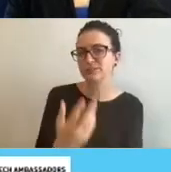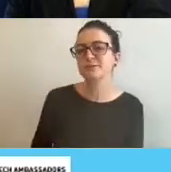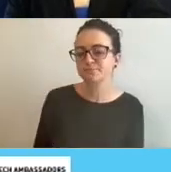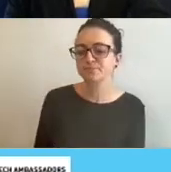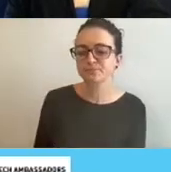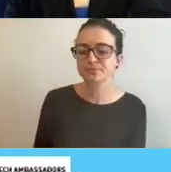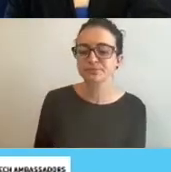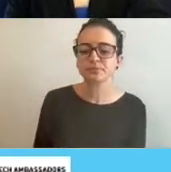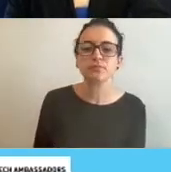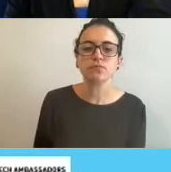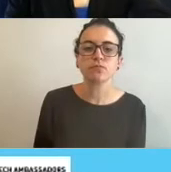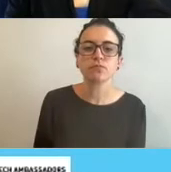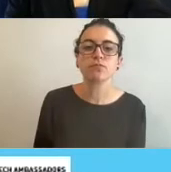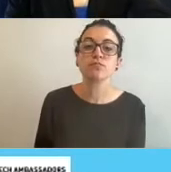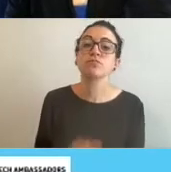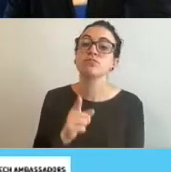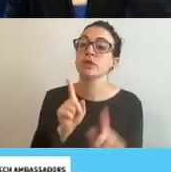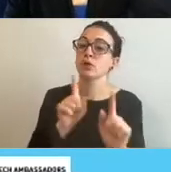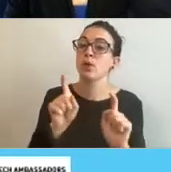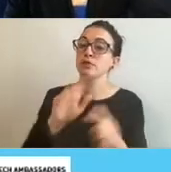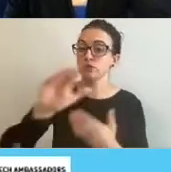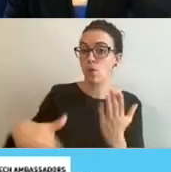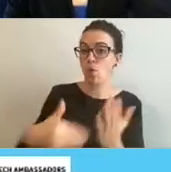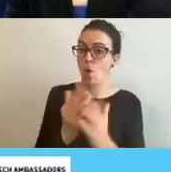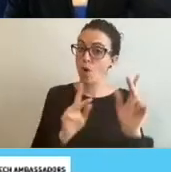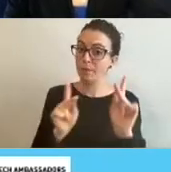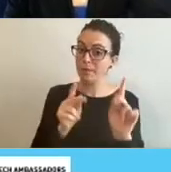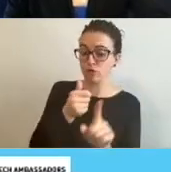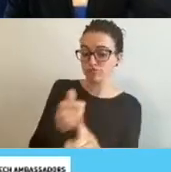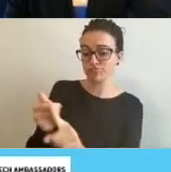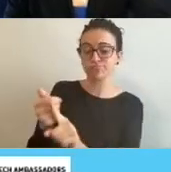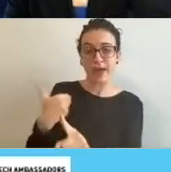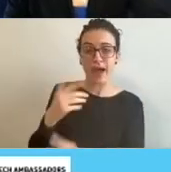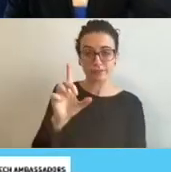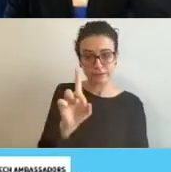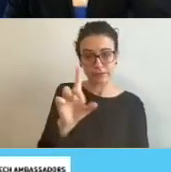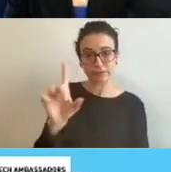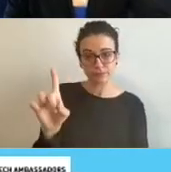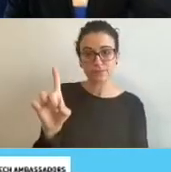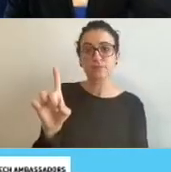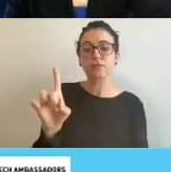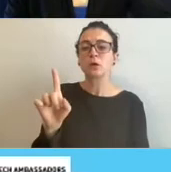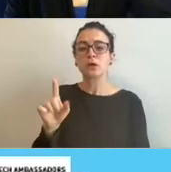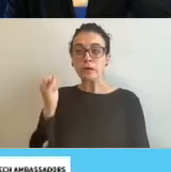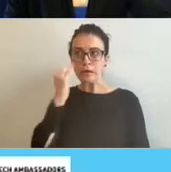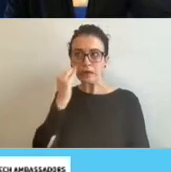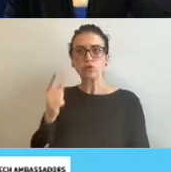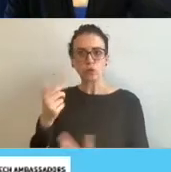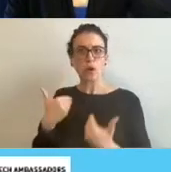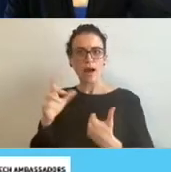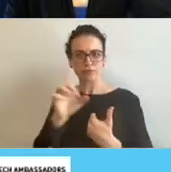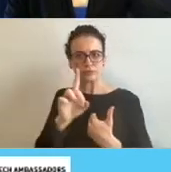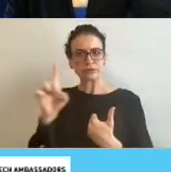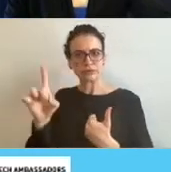question here is out of all of the individuals with developmental disabilities that I know personally. So if you are one of those people, you answer for yourself. If you're not, you answer for the people